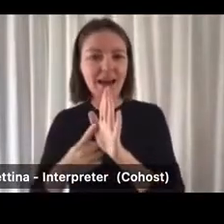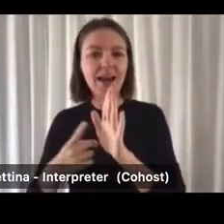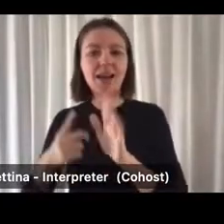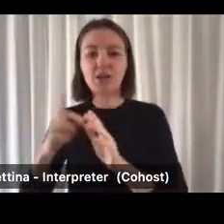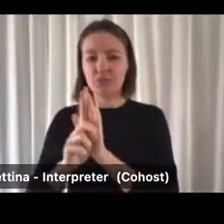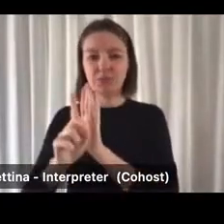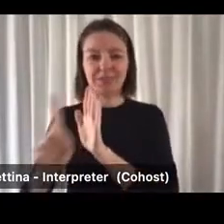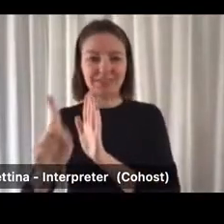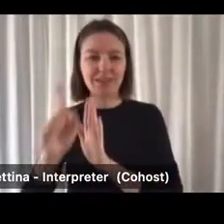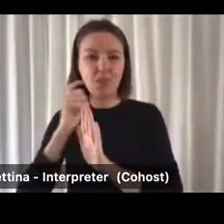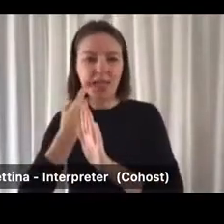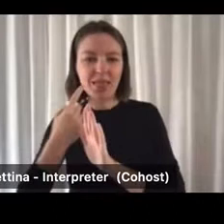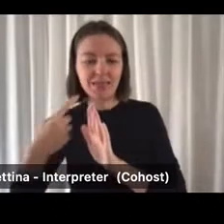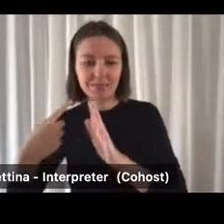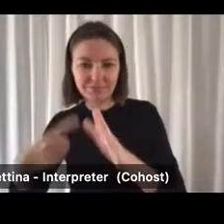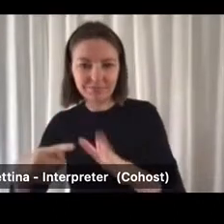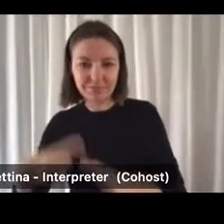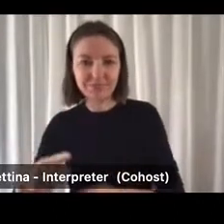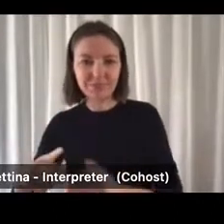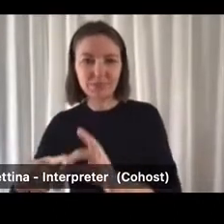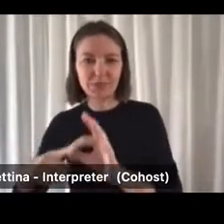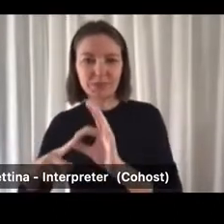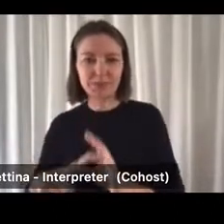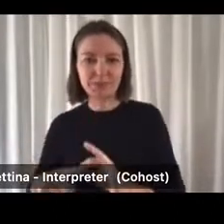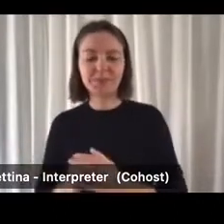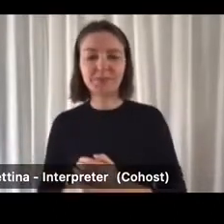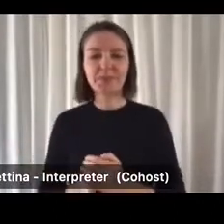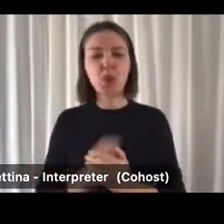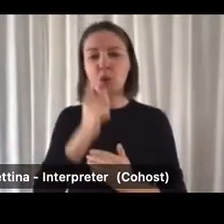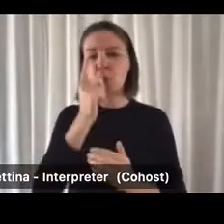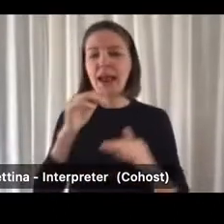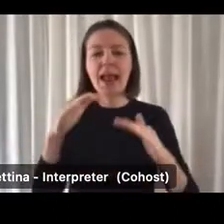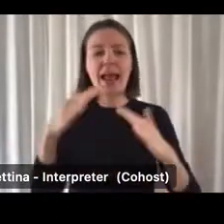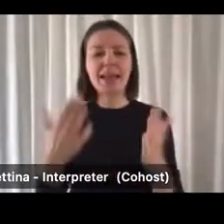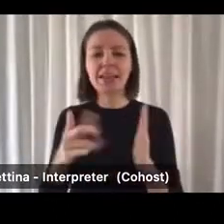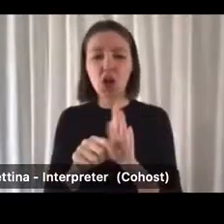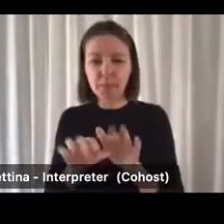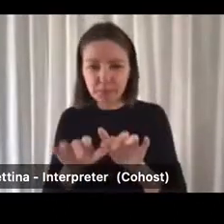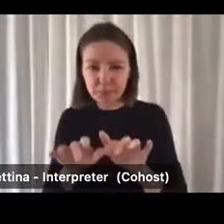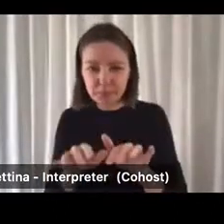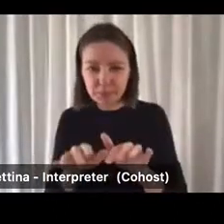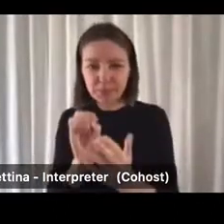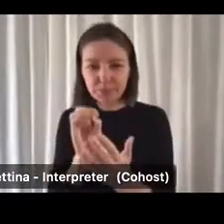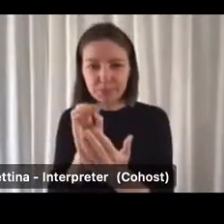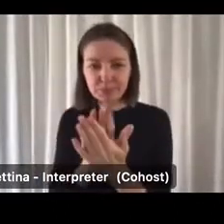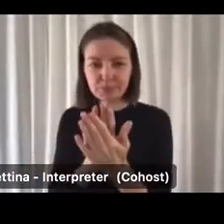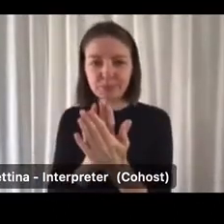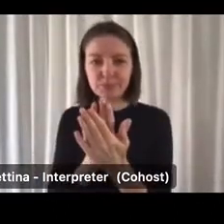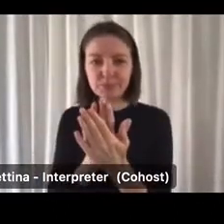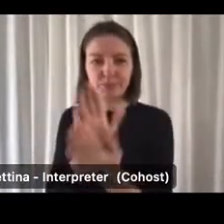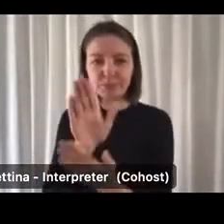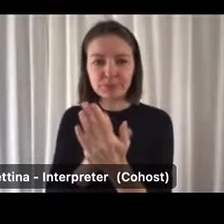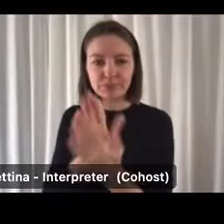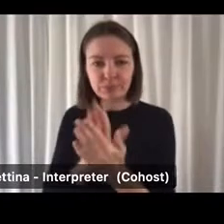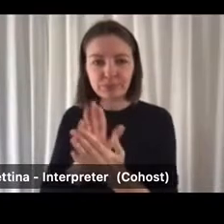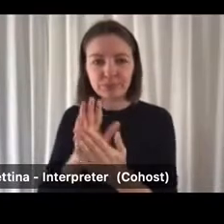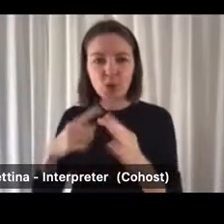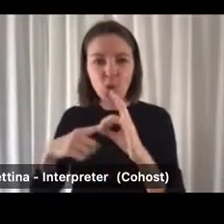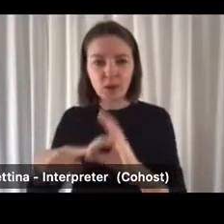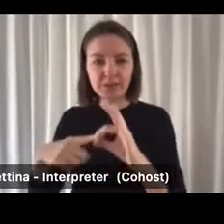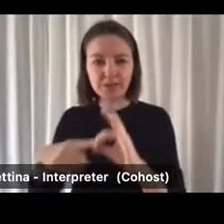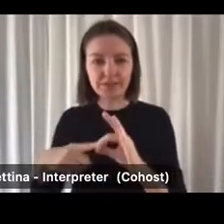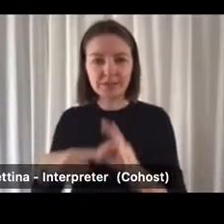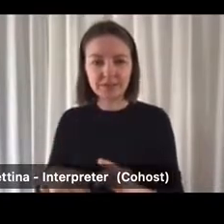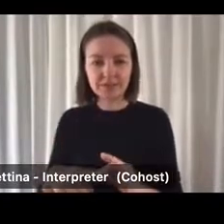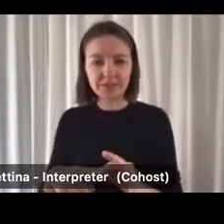session. There will be an opportunity to post questions throughout the session via the questions submissions box on your screen and it's on